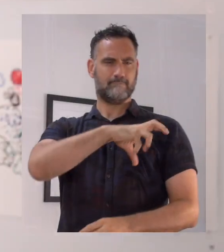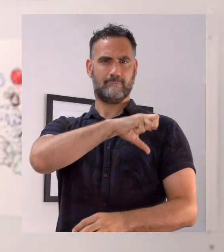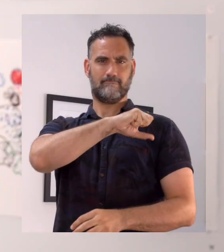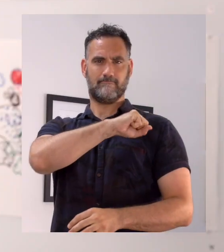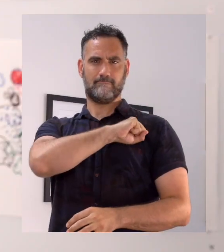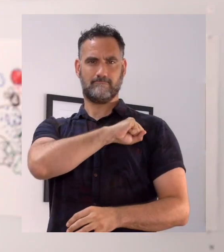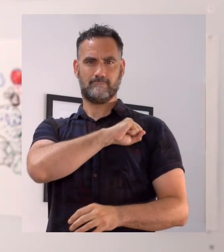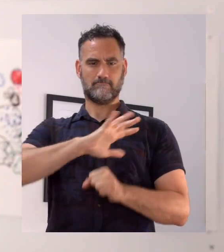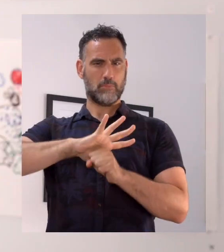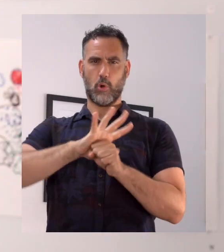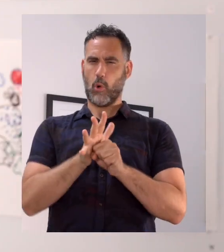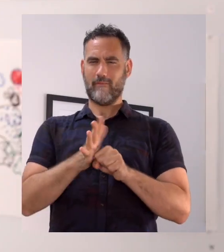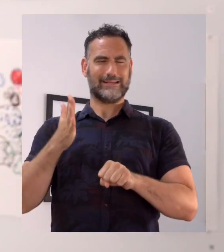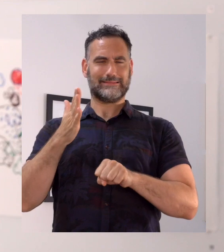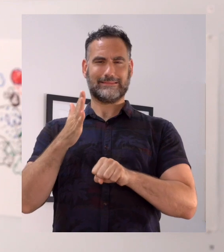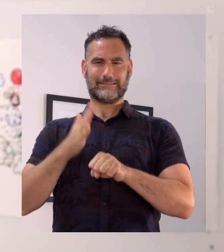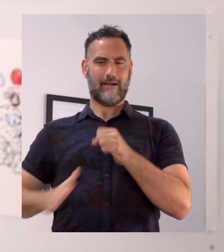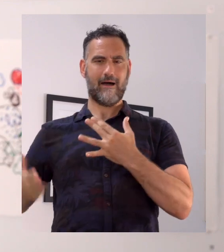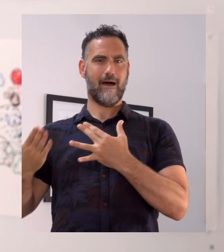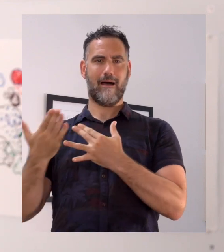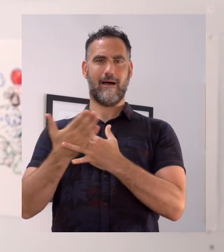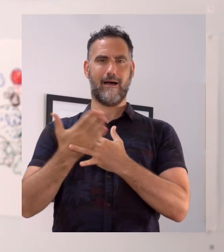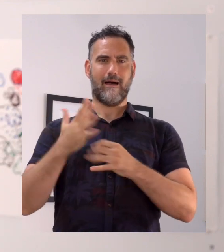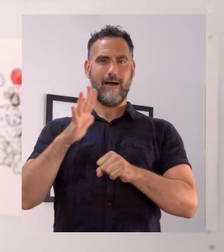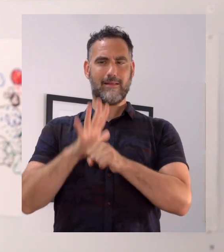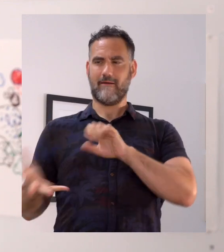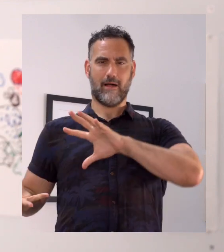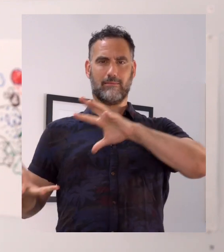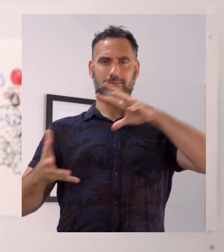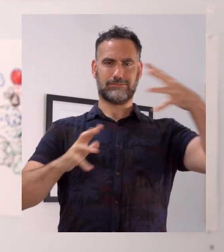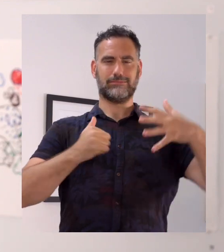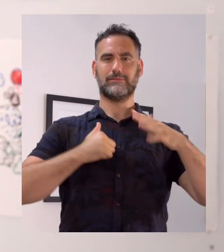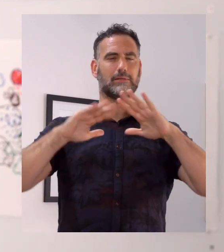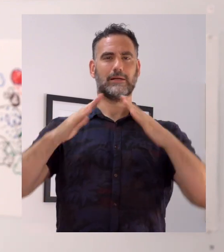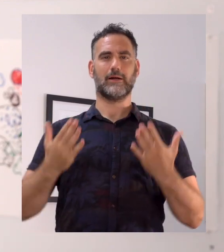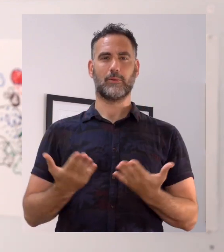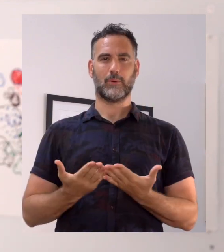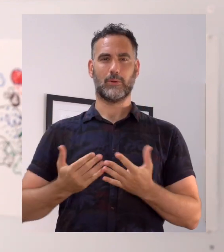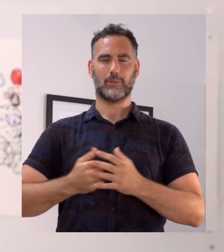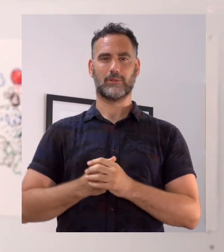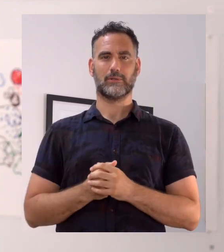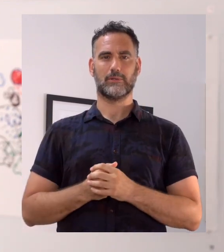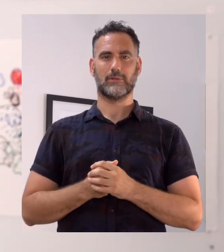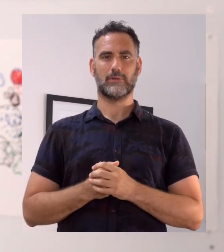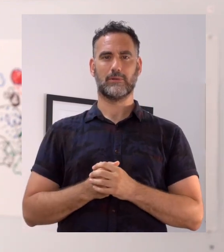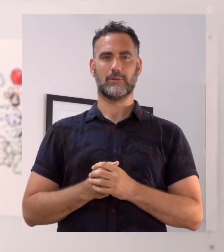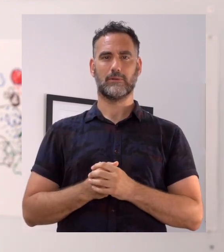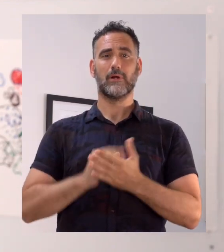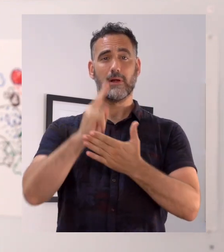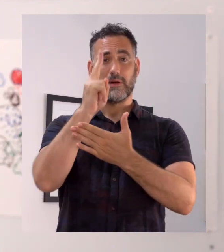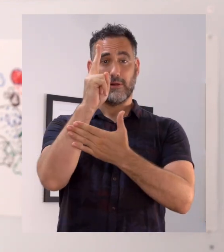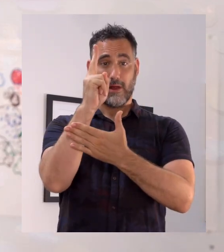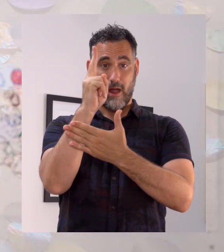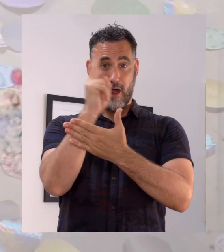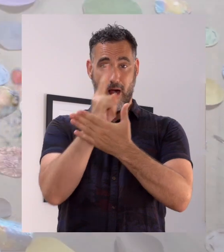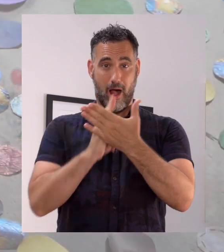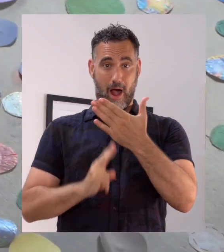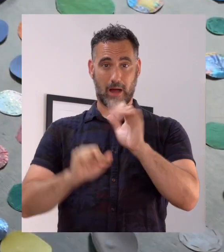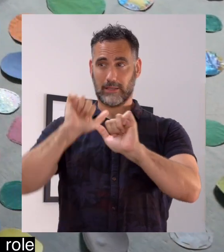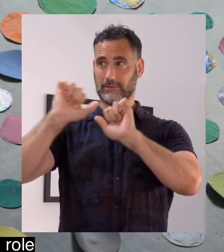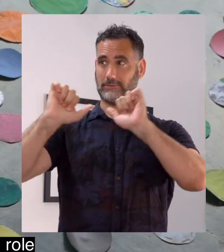Arising is a testament to the resilience of creativity in the face of change and unprecedented challenges.